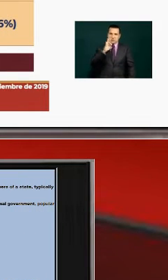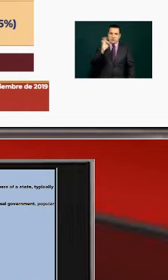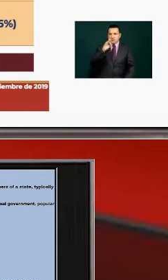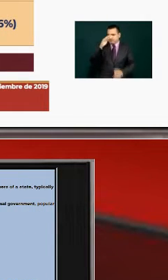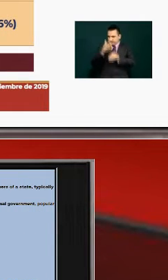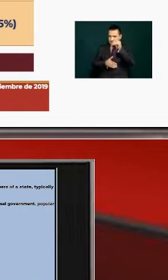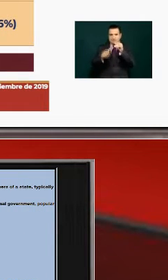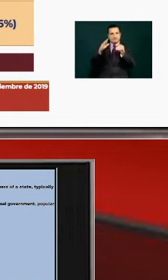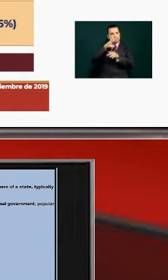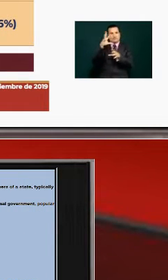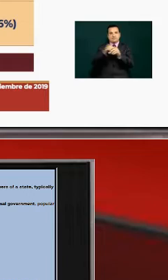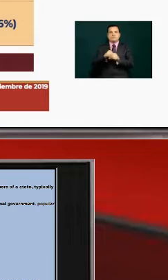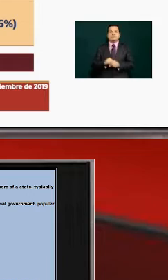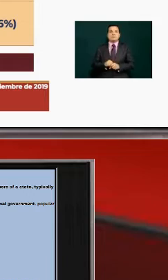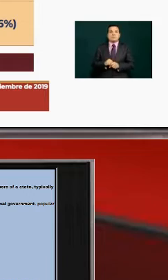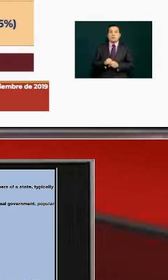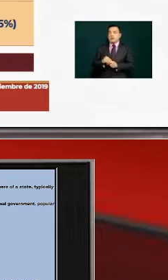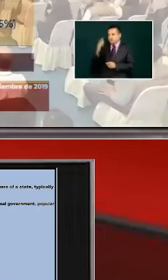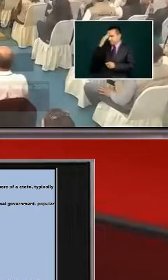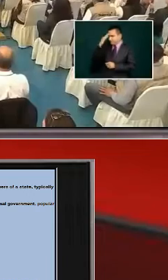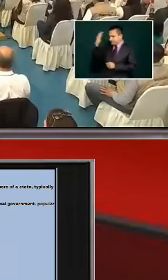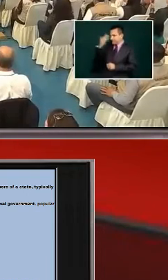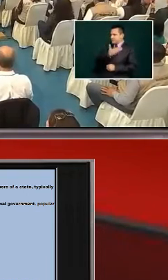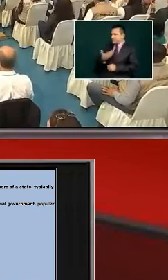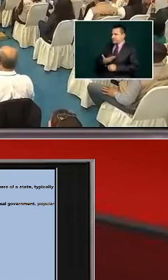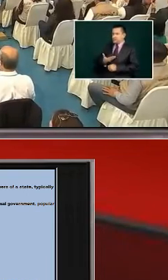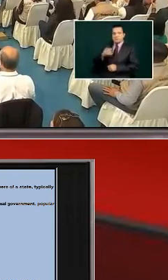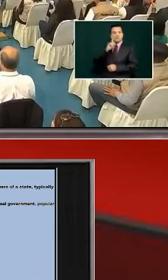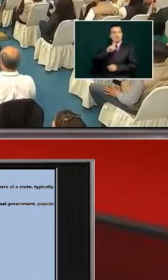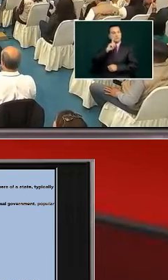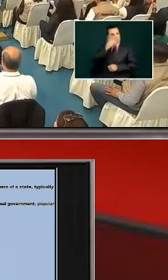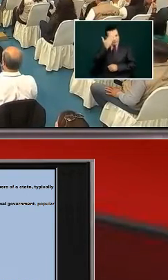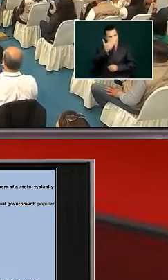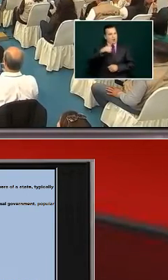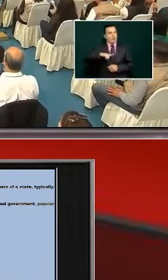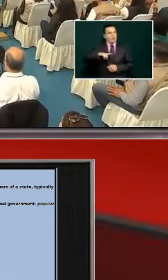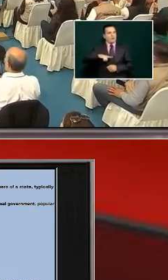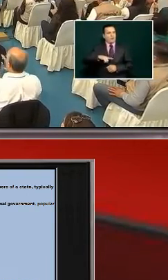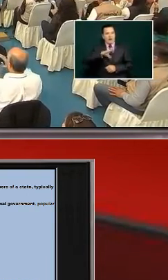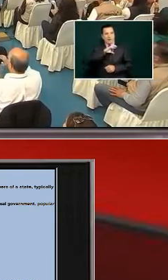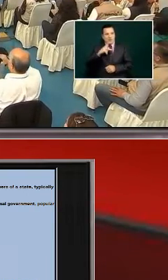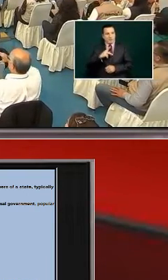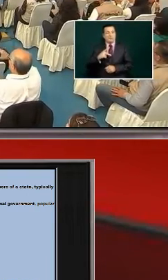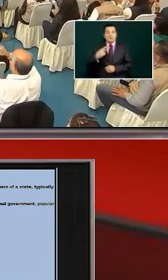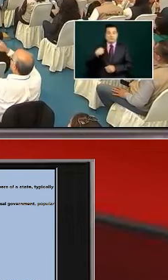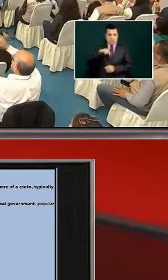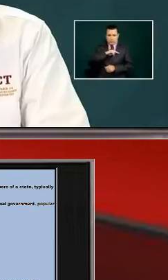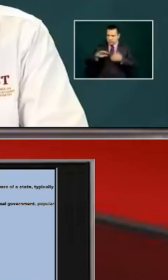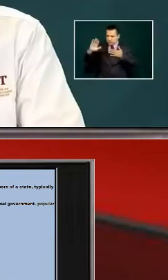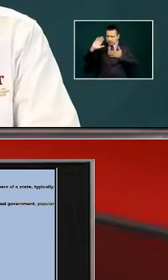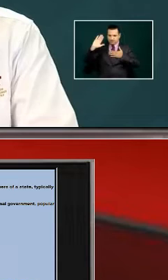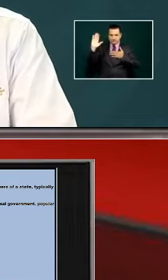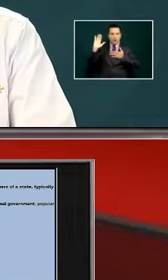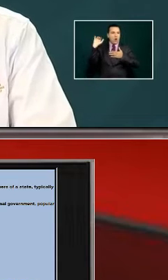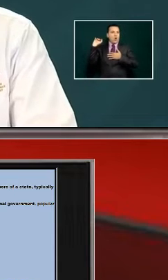.6 we commit ourselves